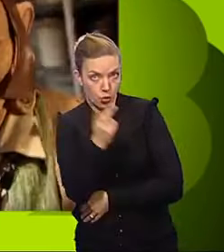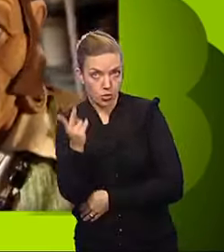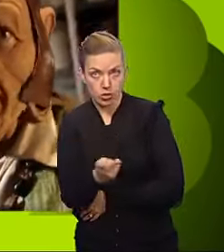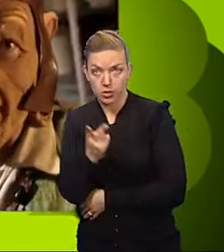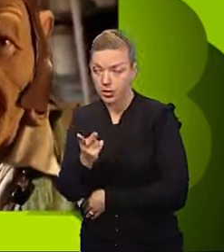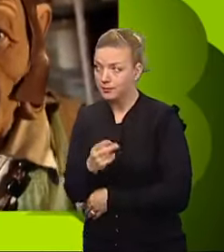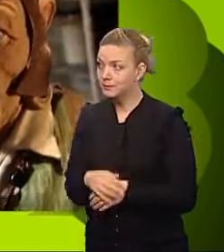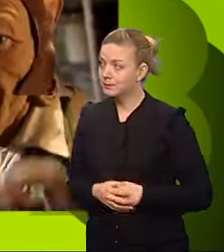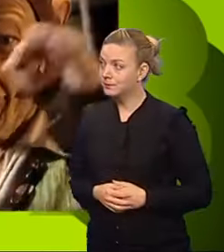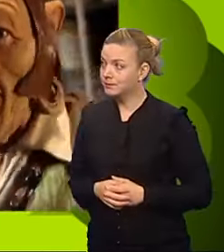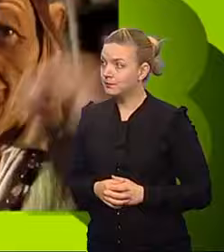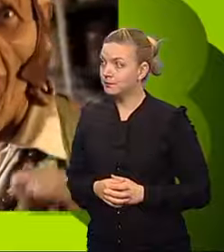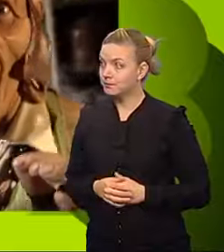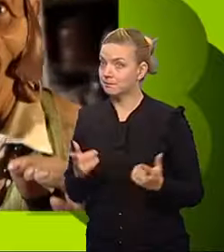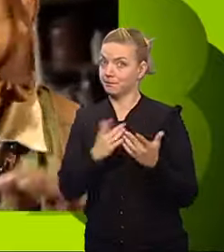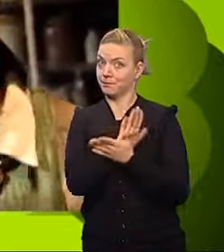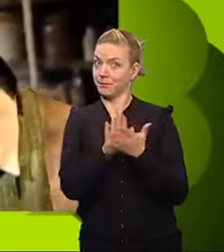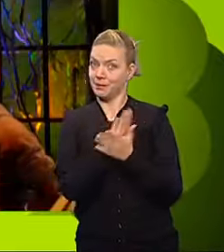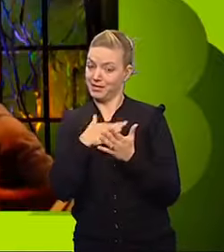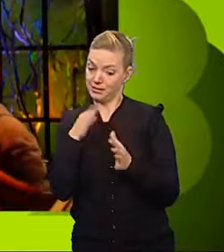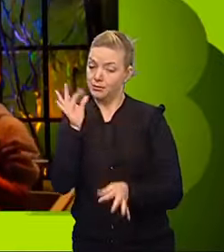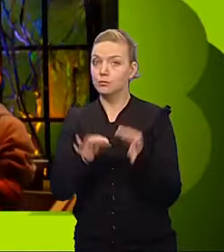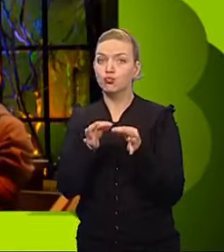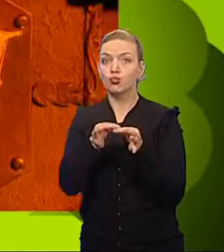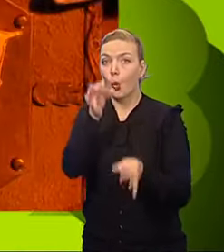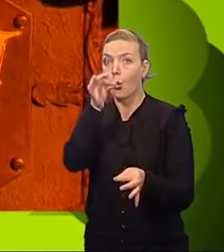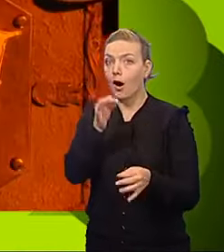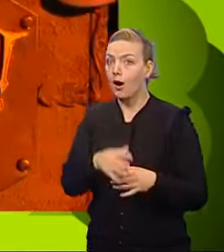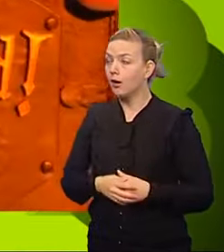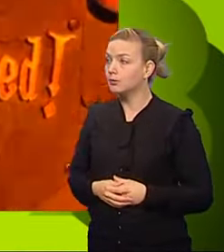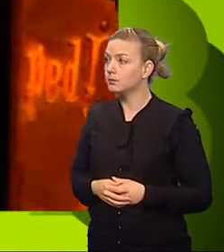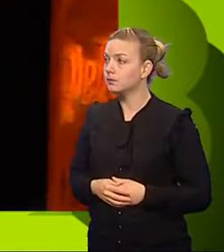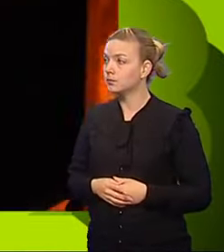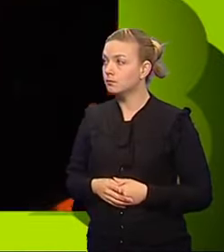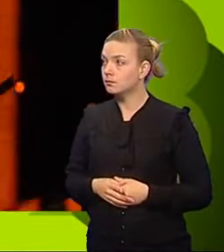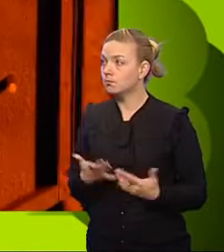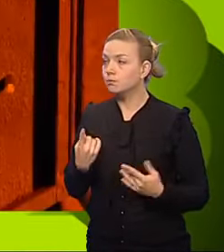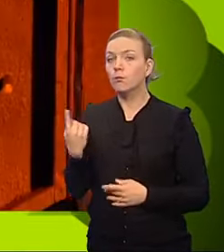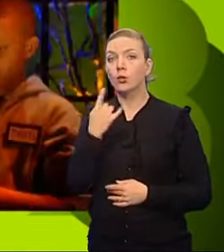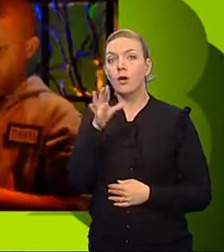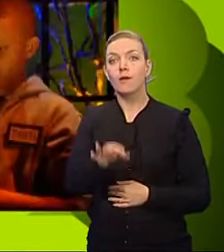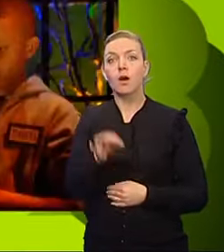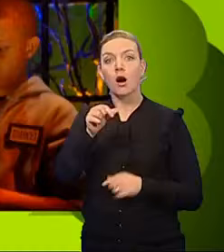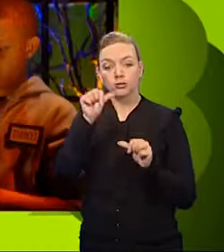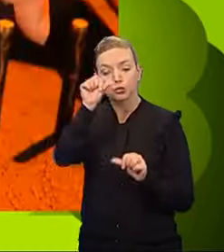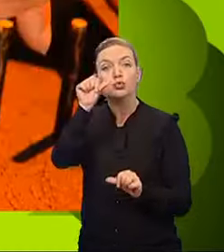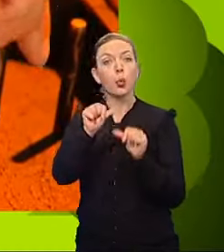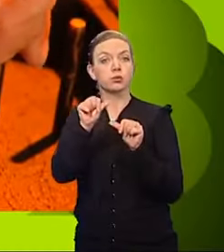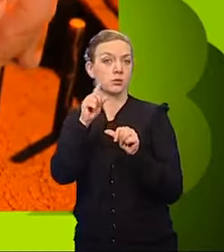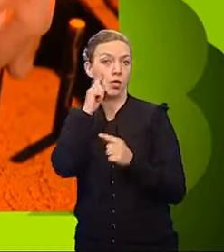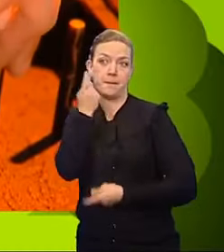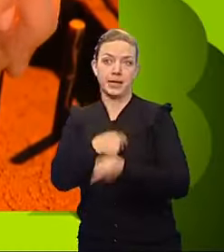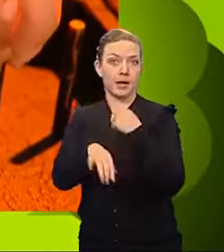You know what this means? Draw straws! Whoever draws the short straw will be trapped.